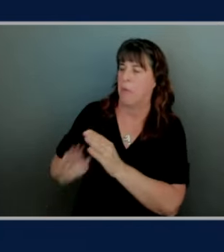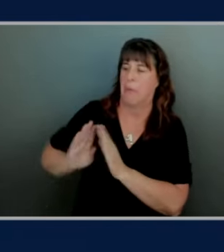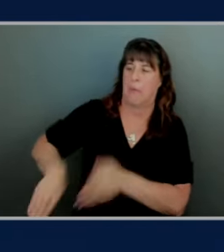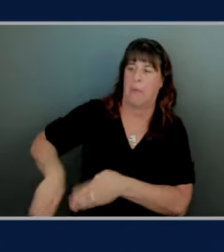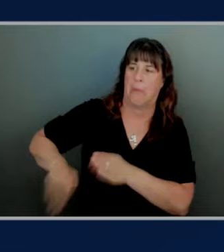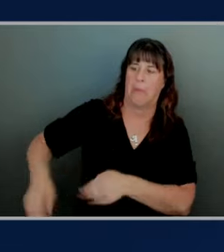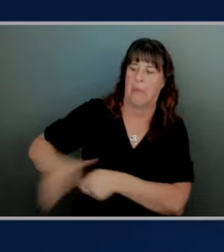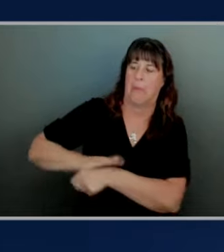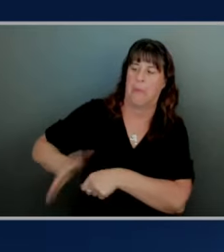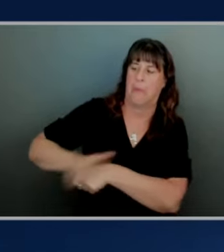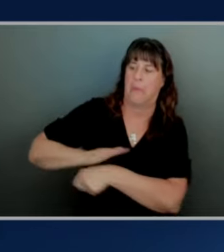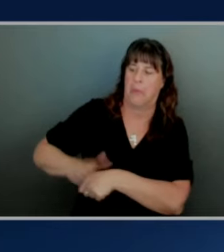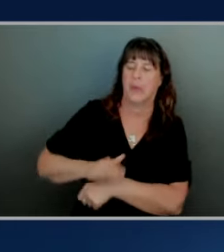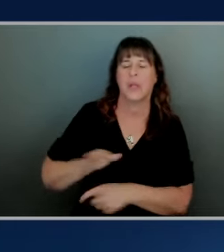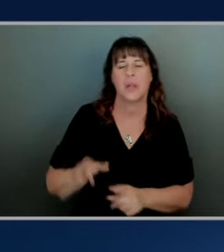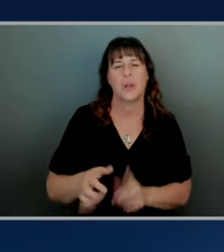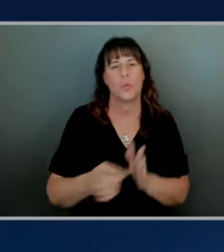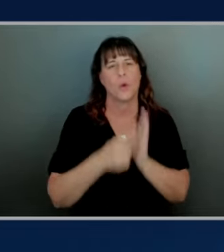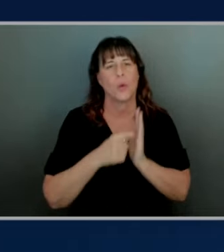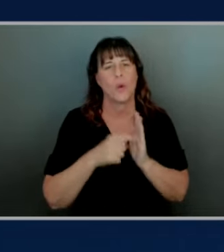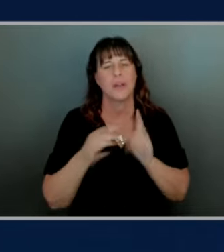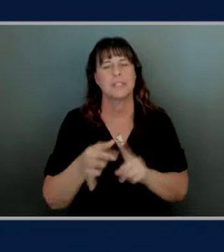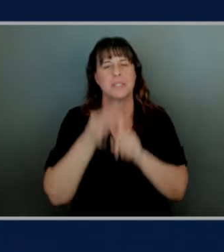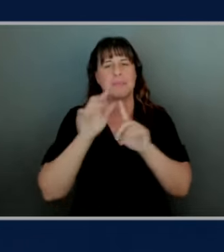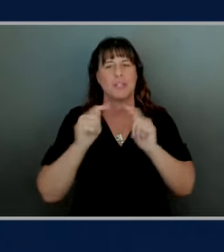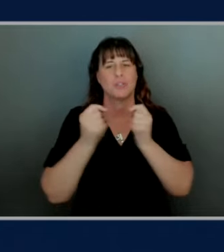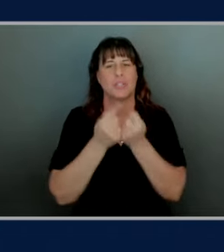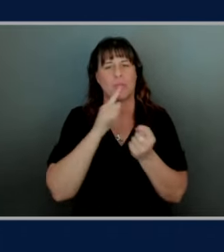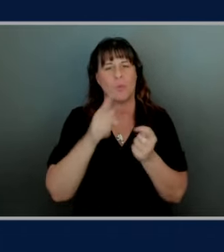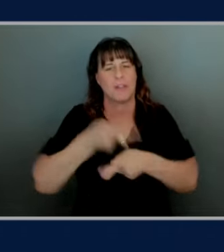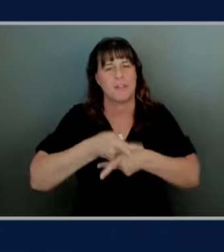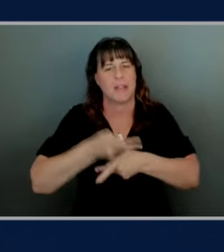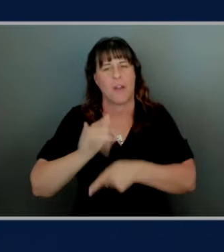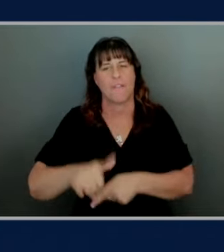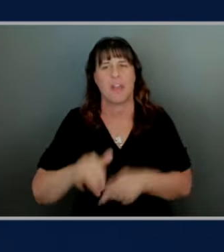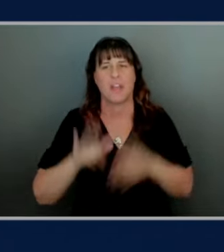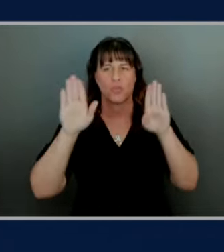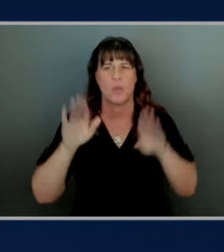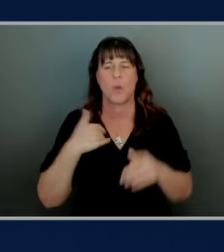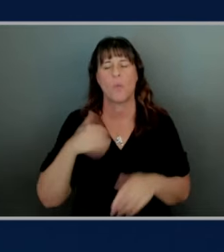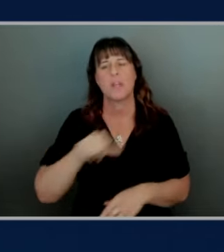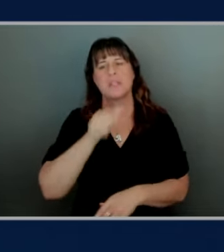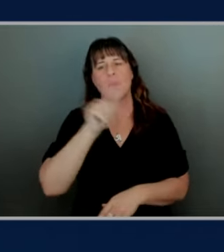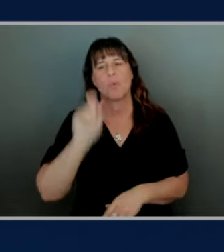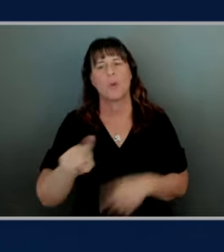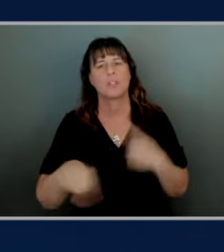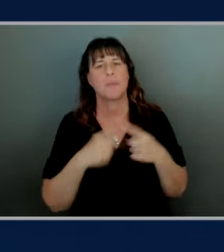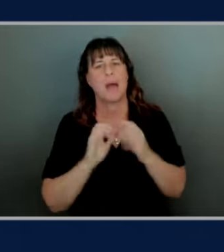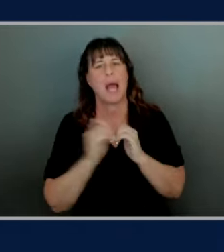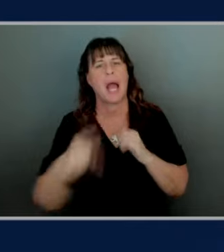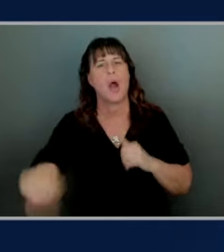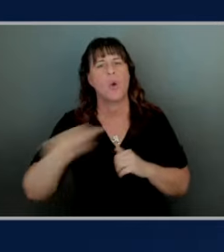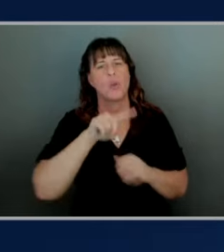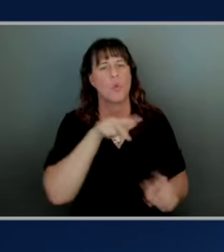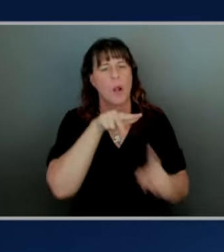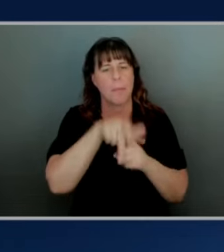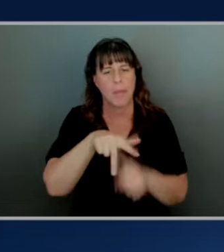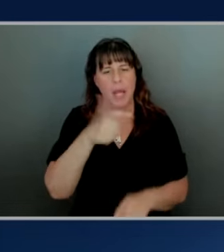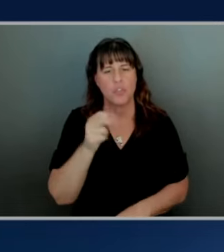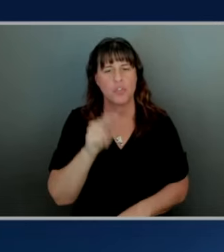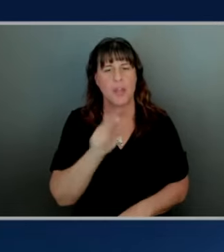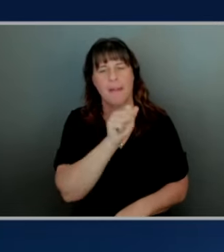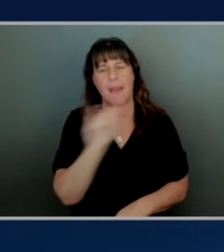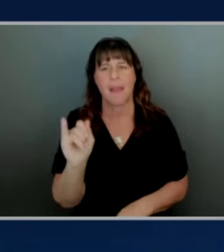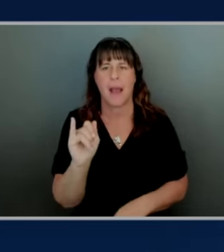special team to address that so that's great and then um you know we had some questions about how how you all are applying gen ai at uh